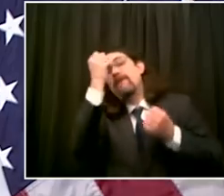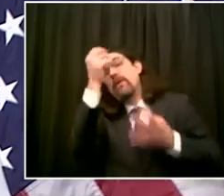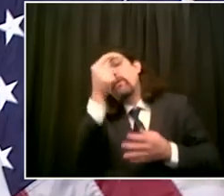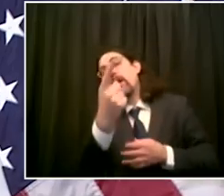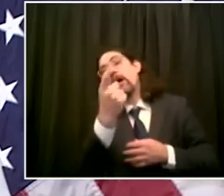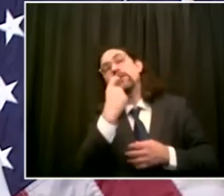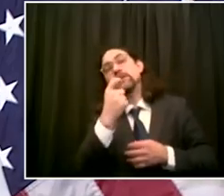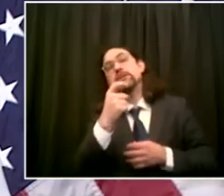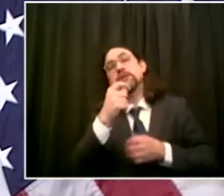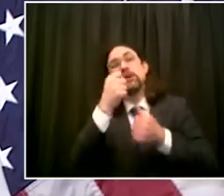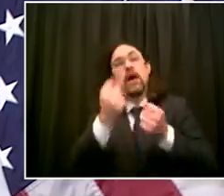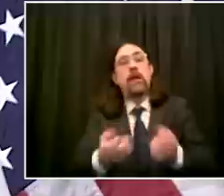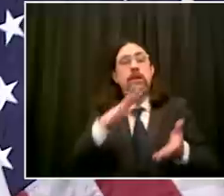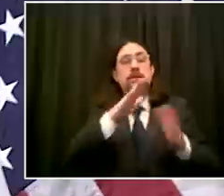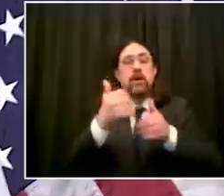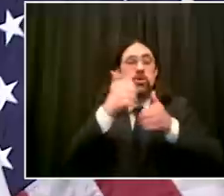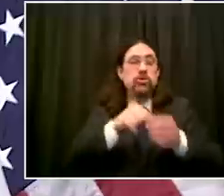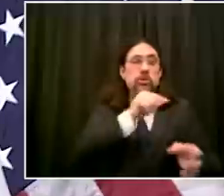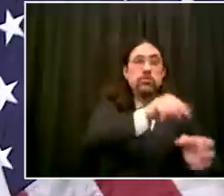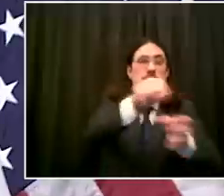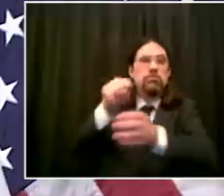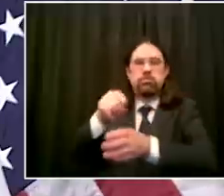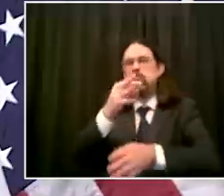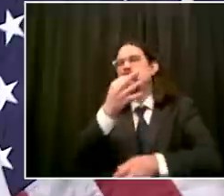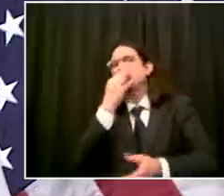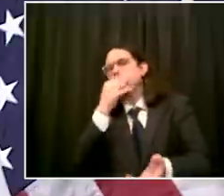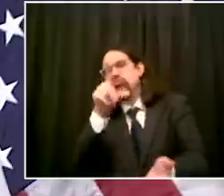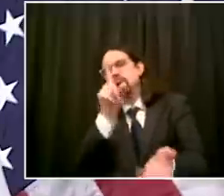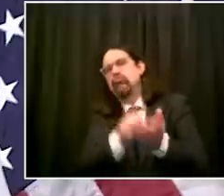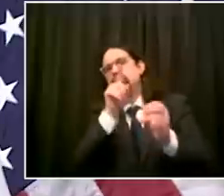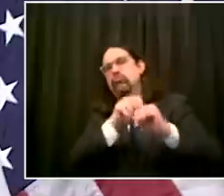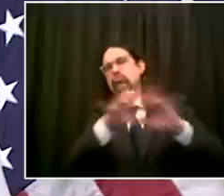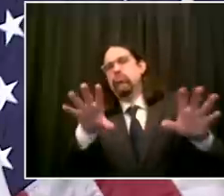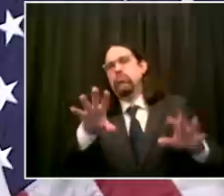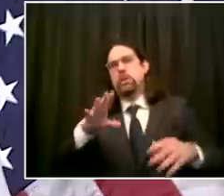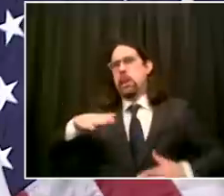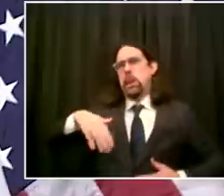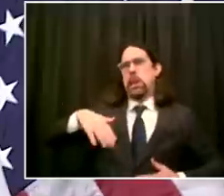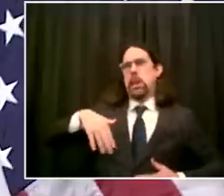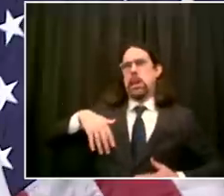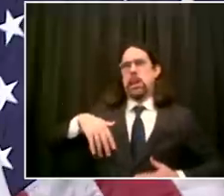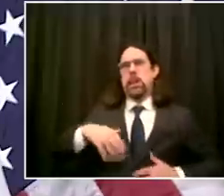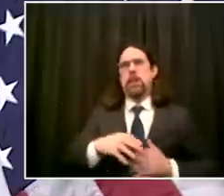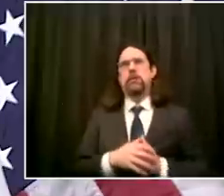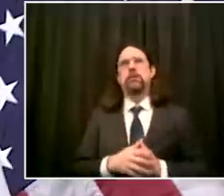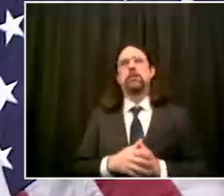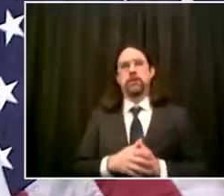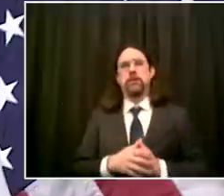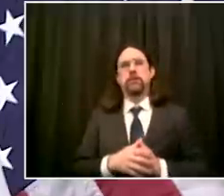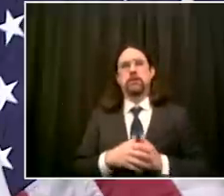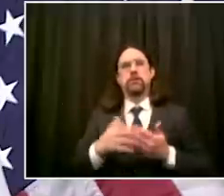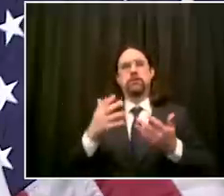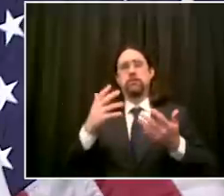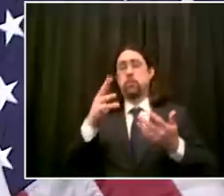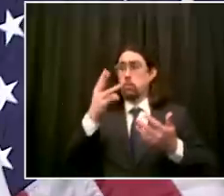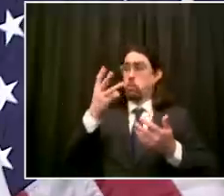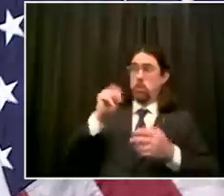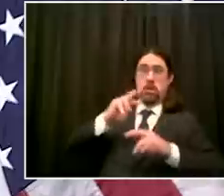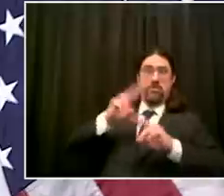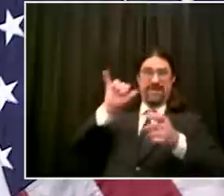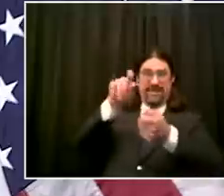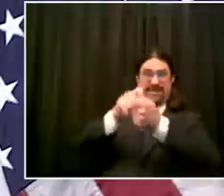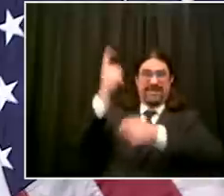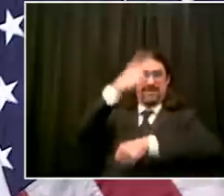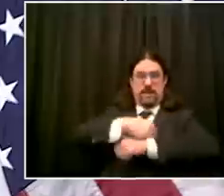um and that's what we'll do every day and i've been handed a note the deaths by zip code again sorry to be talking about such a